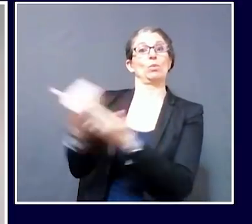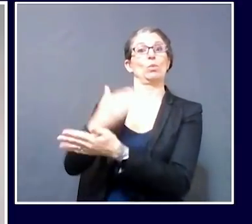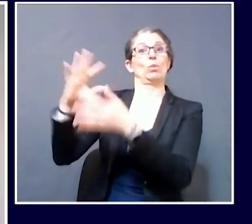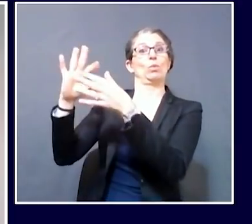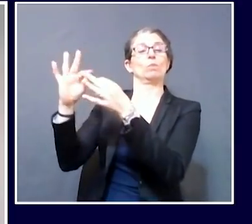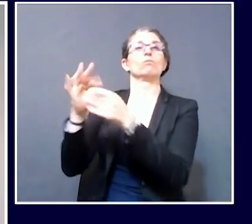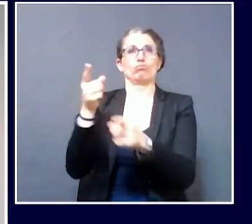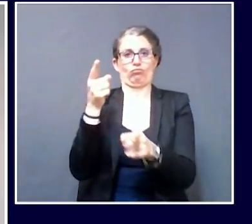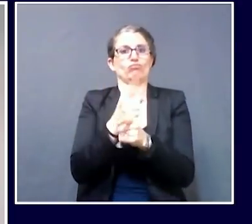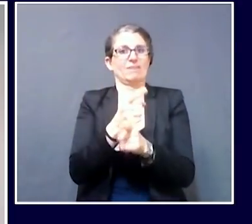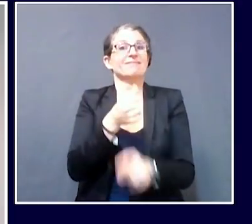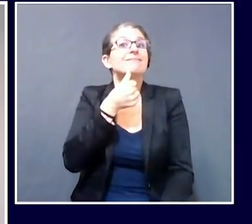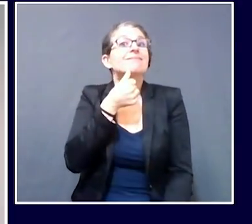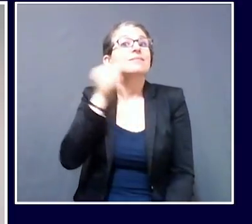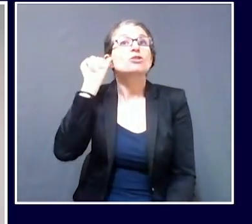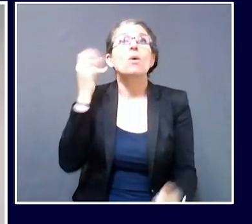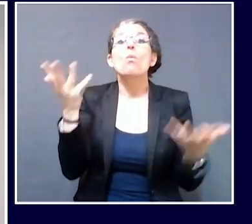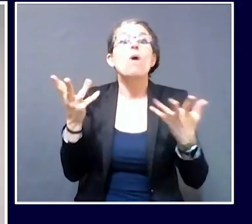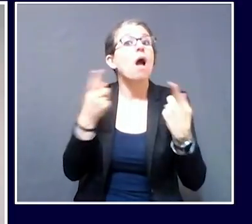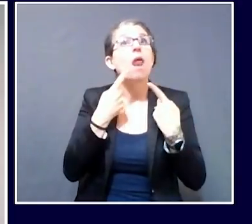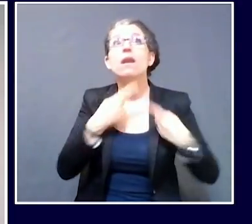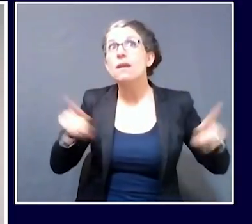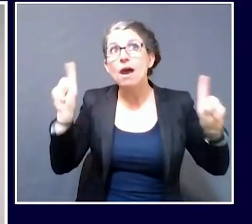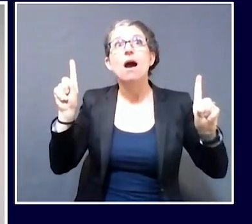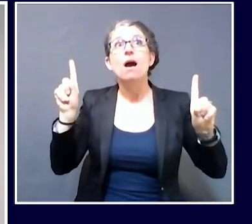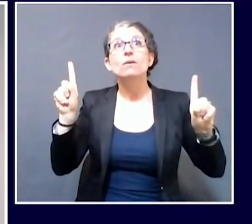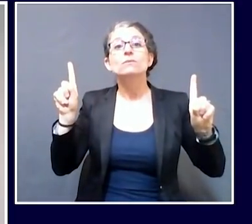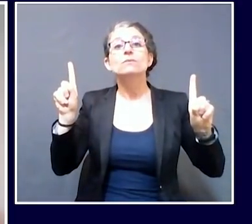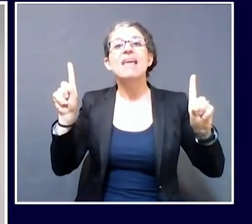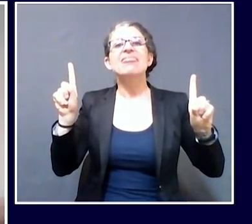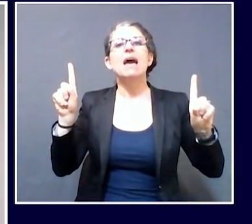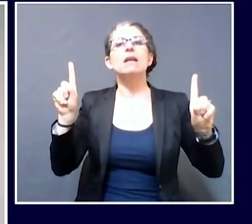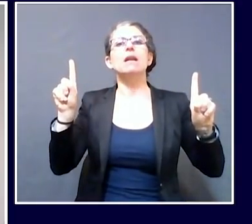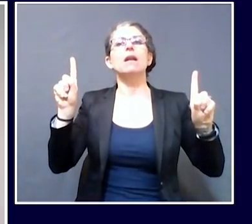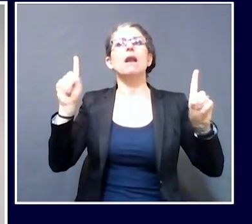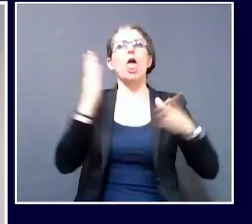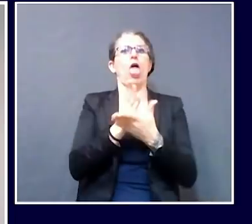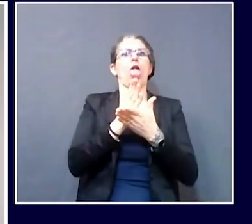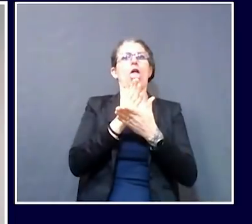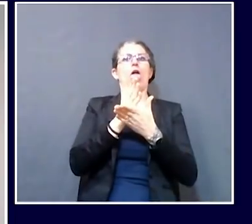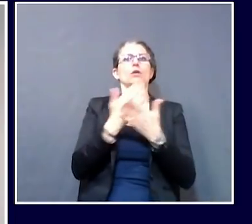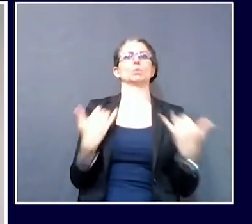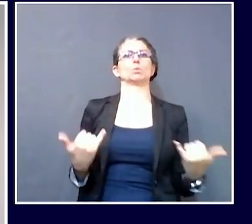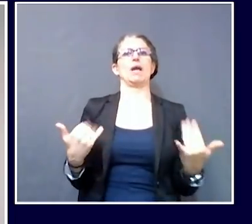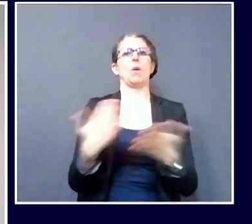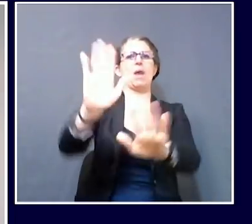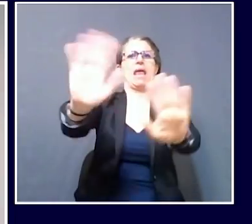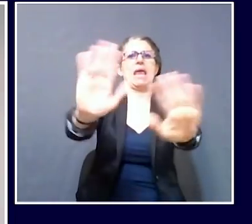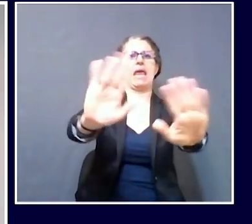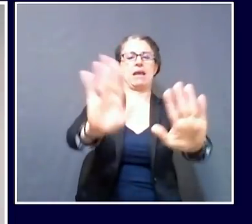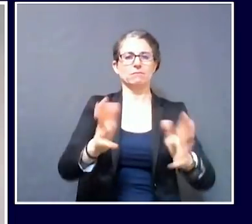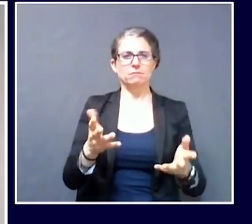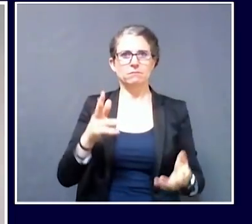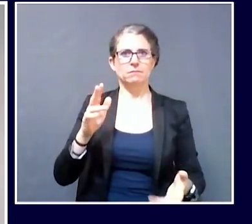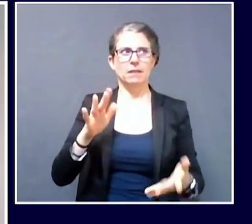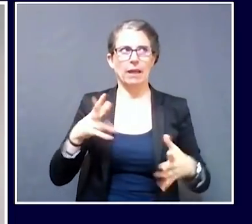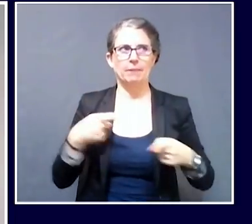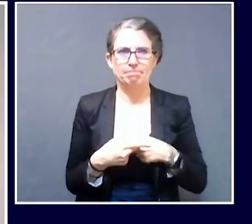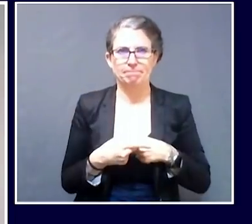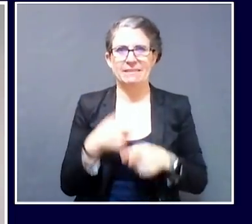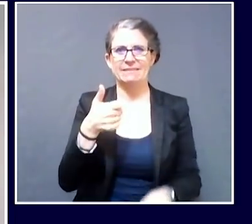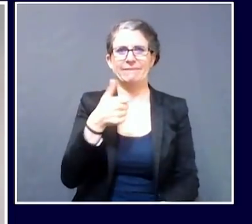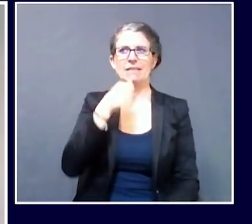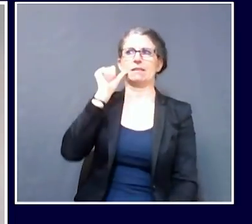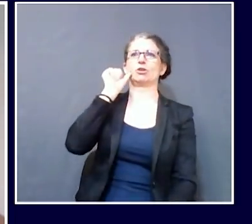back a statement that they made that one of their scientists made yesterday. I'm going to leave aside all of the back and